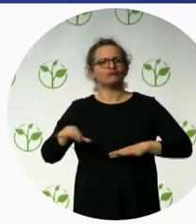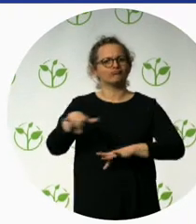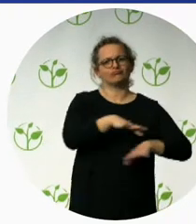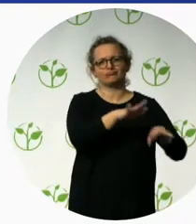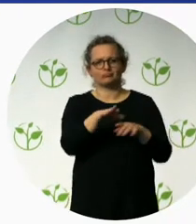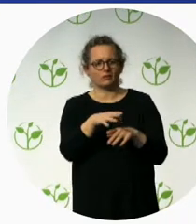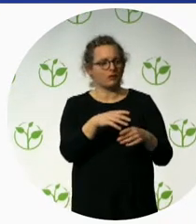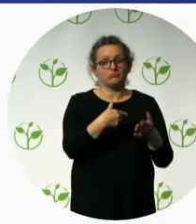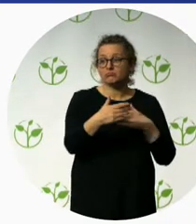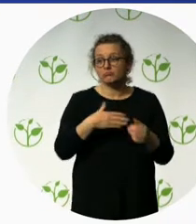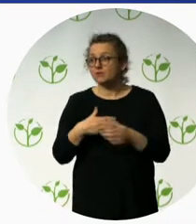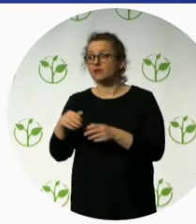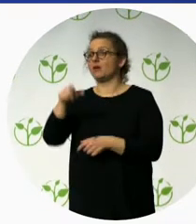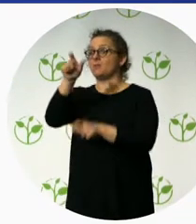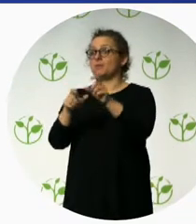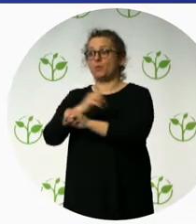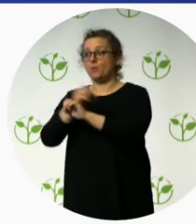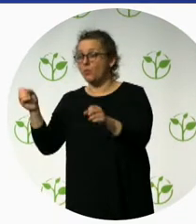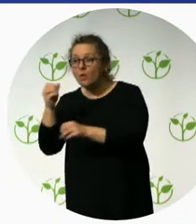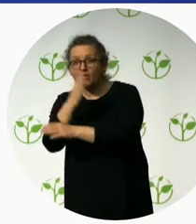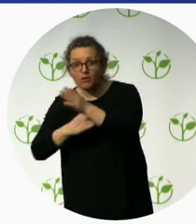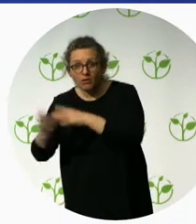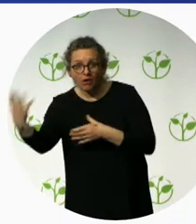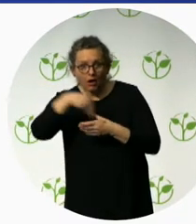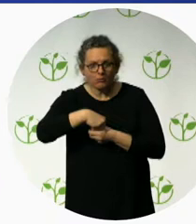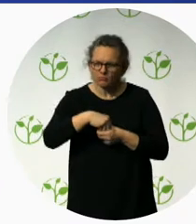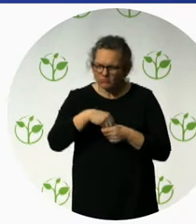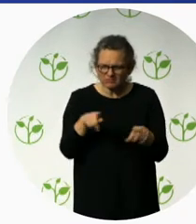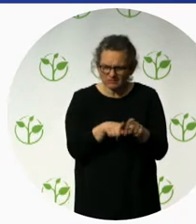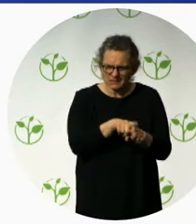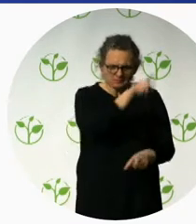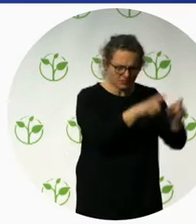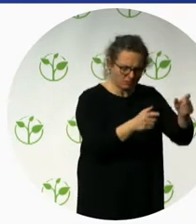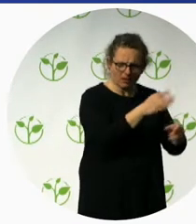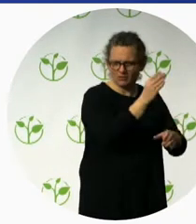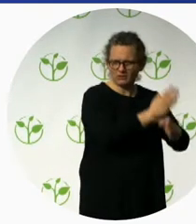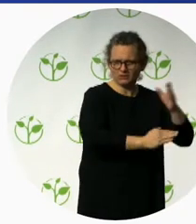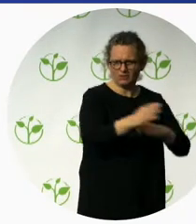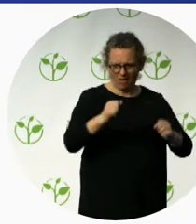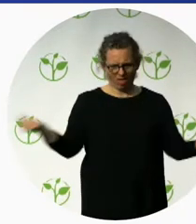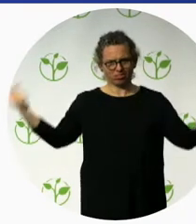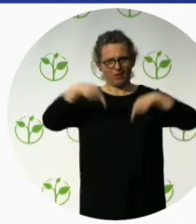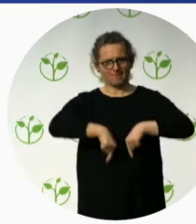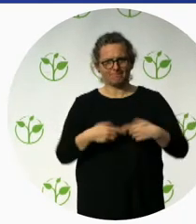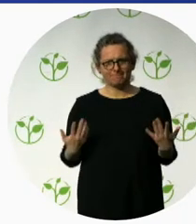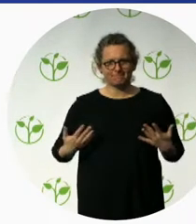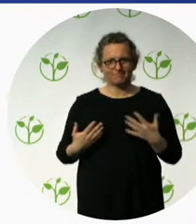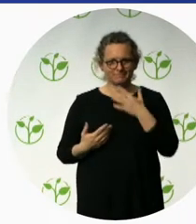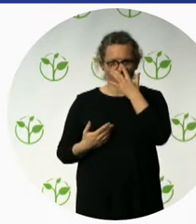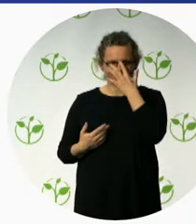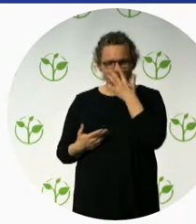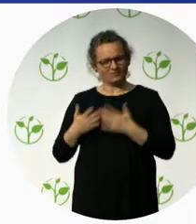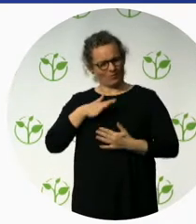started to include and train different service providers to be able not only for people to come to our